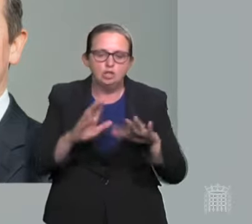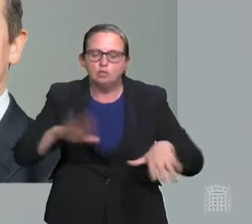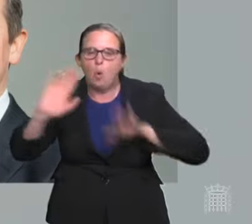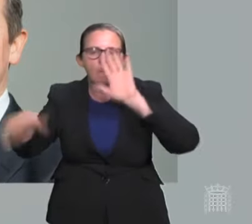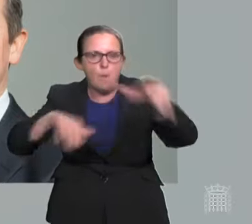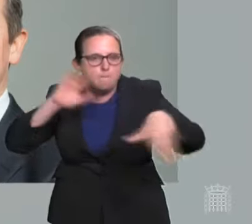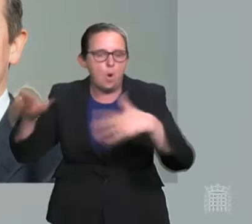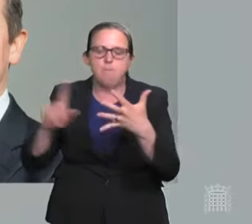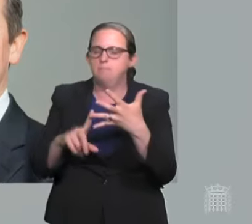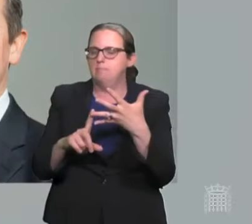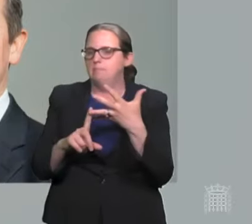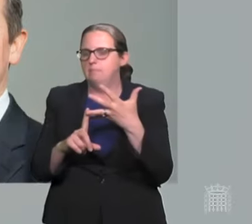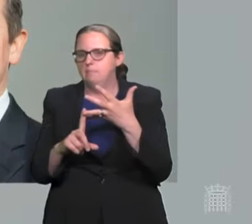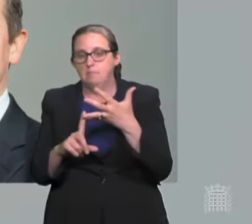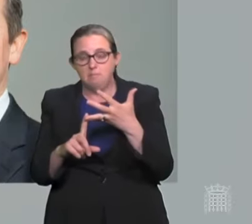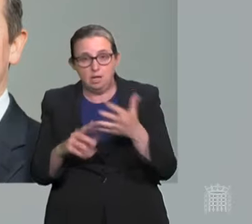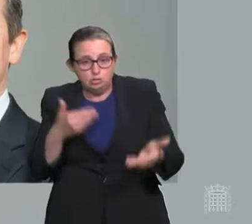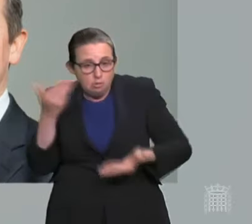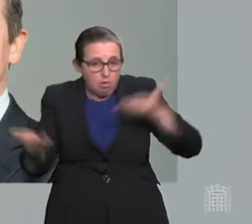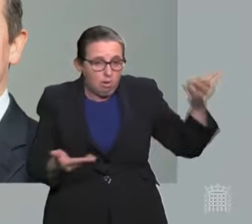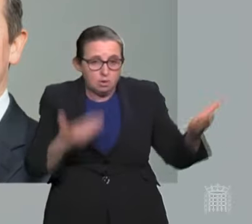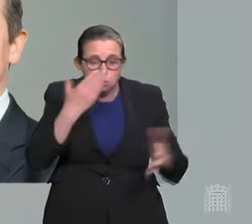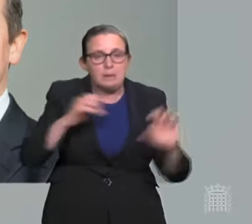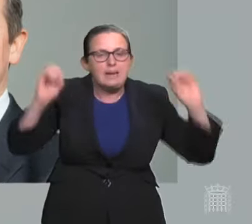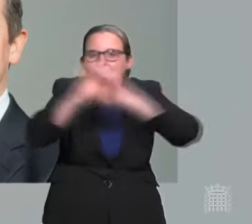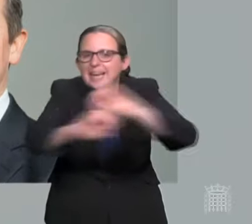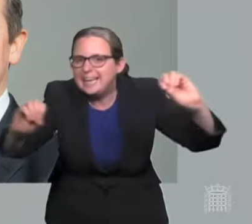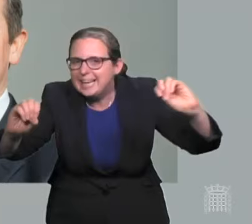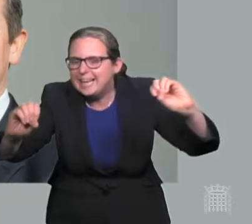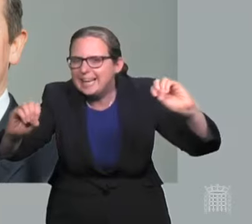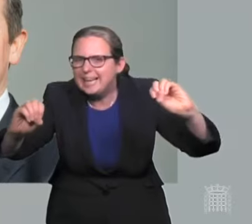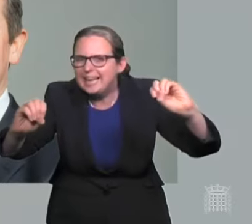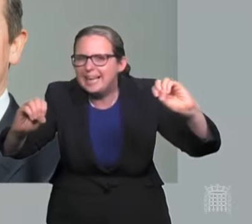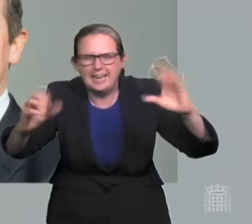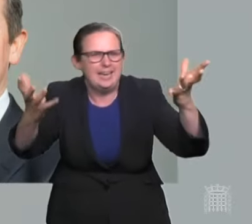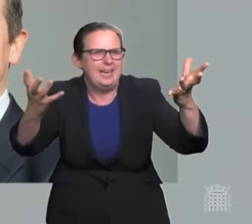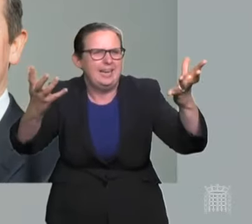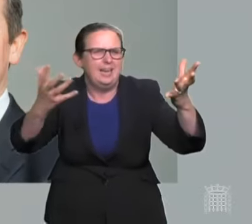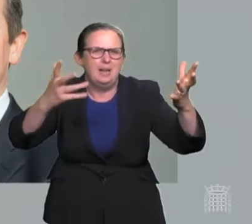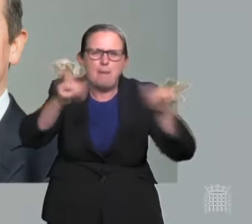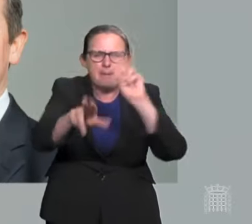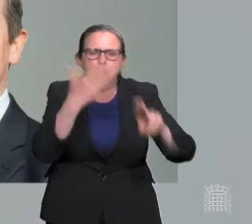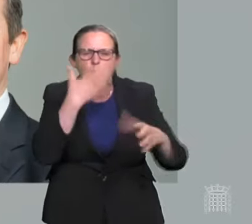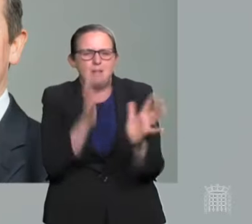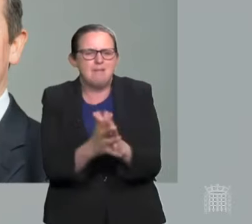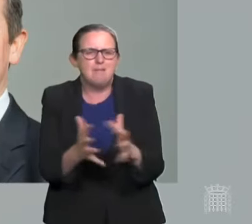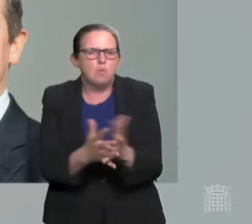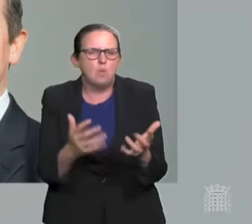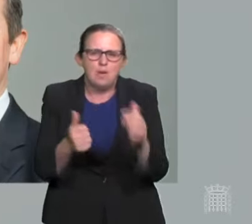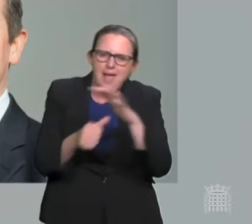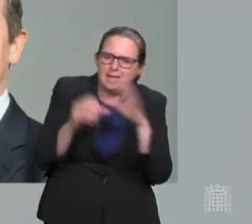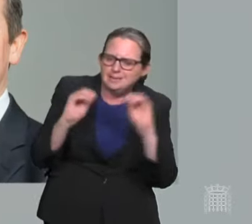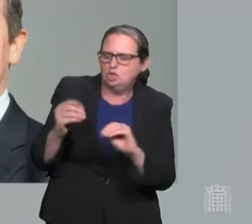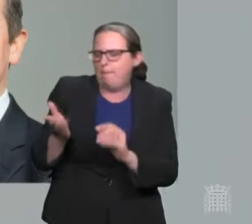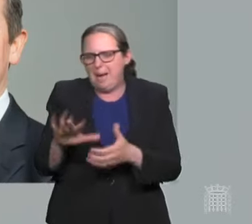that swift action will be taken to ensure that children can get back to school, head teachers can get back to teaching as